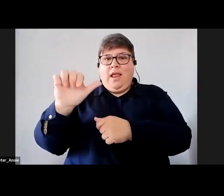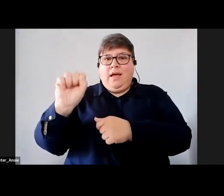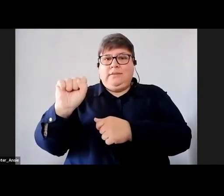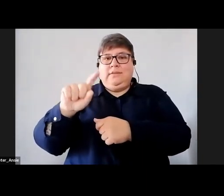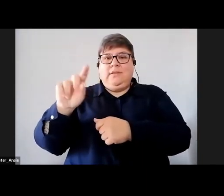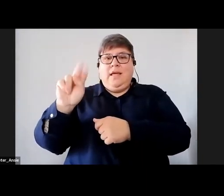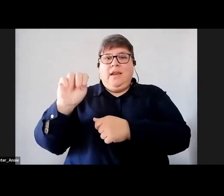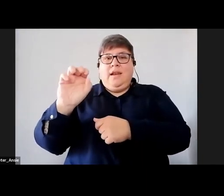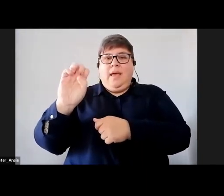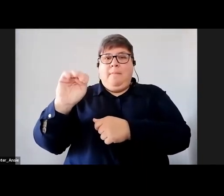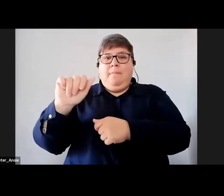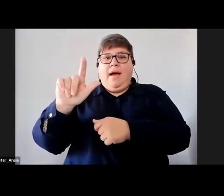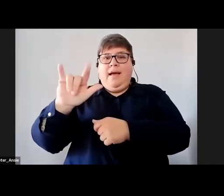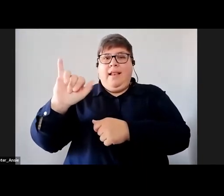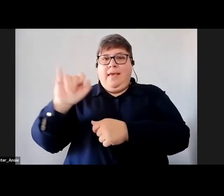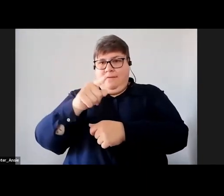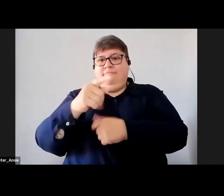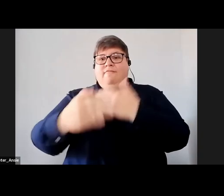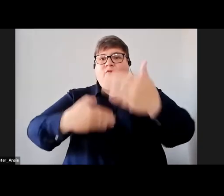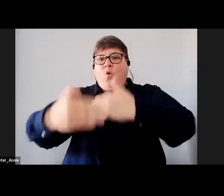matter forward thank you